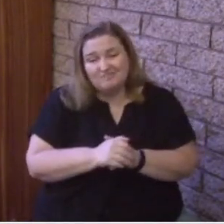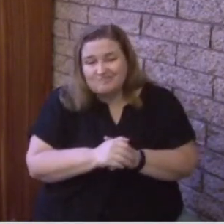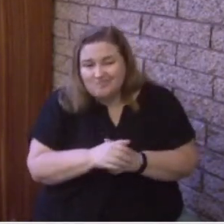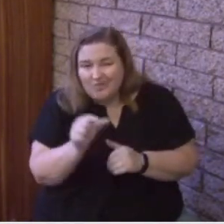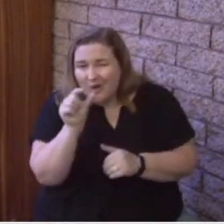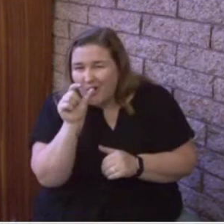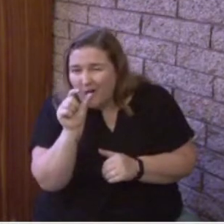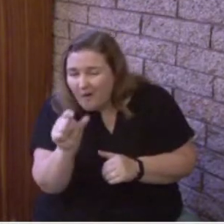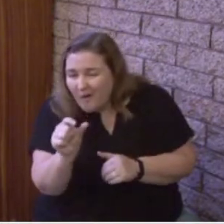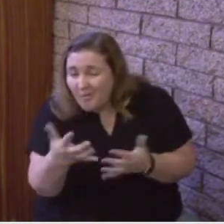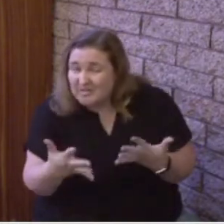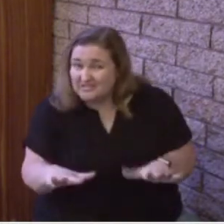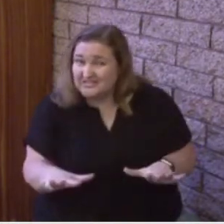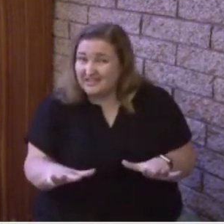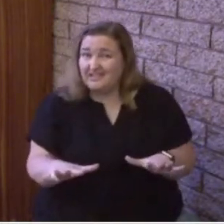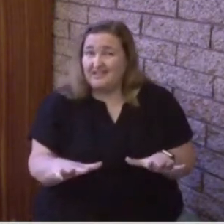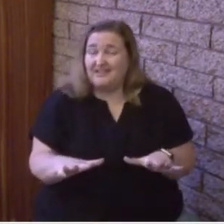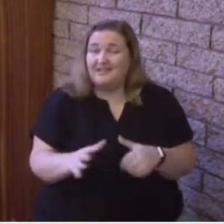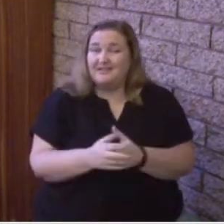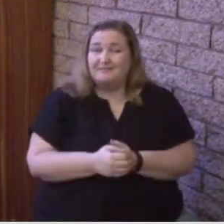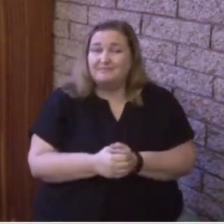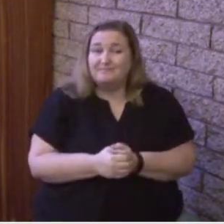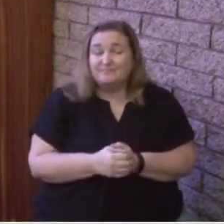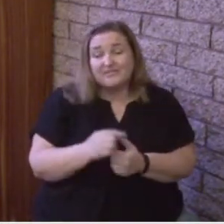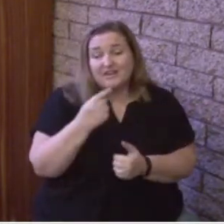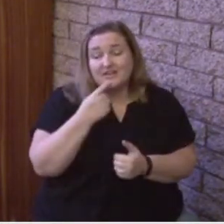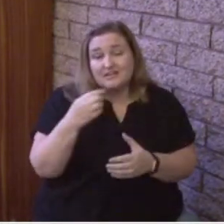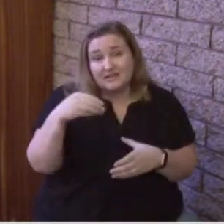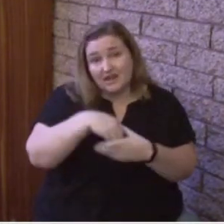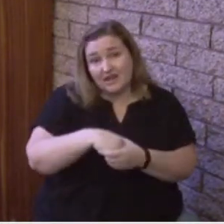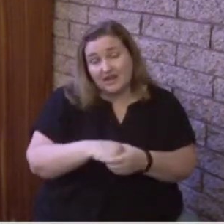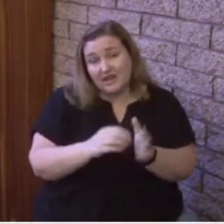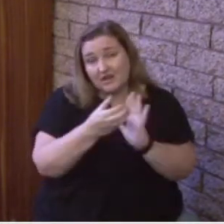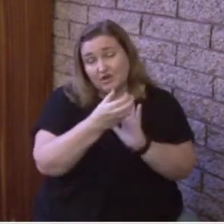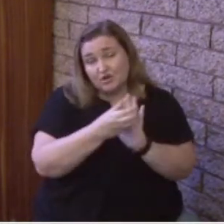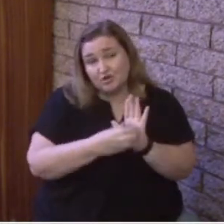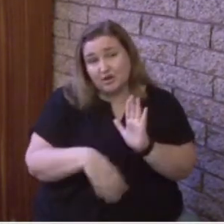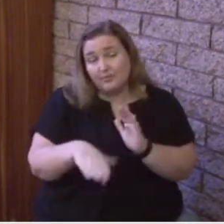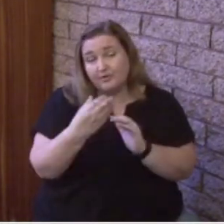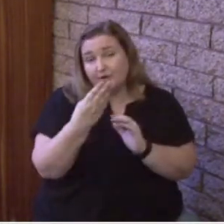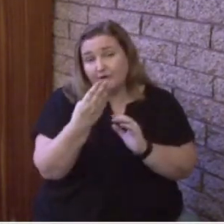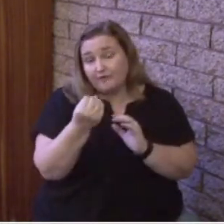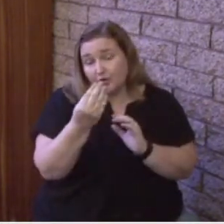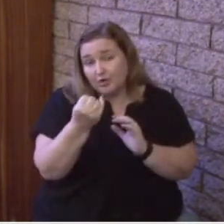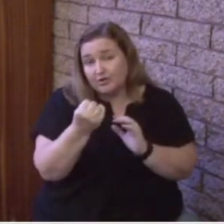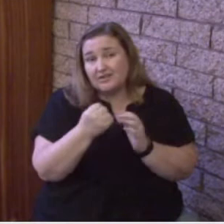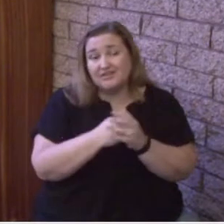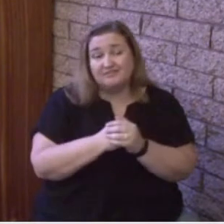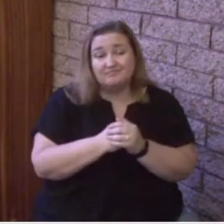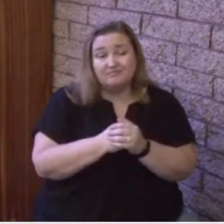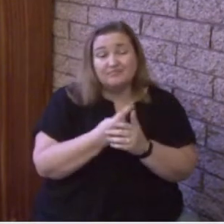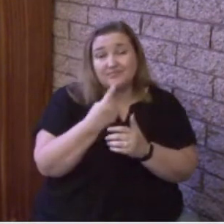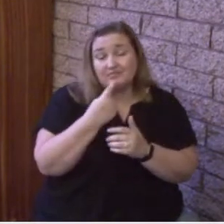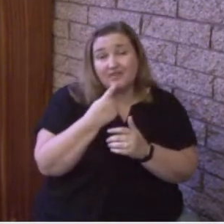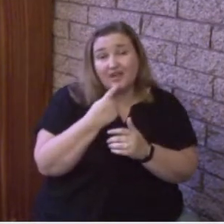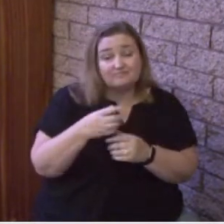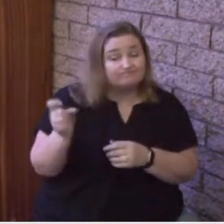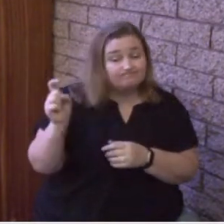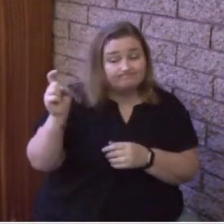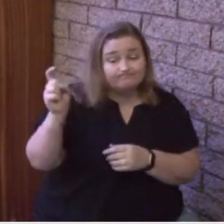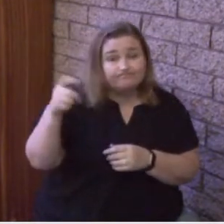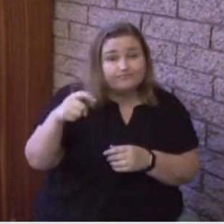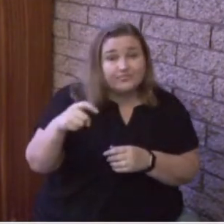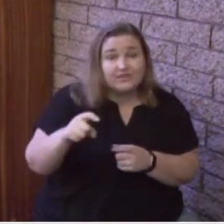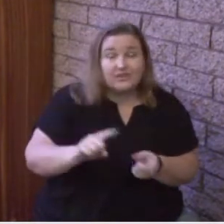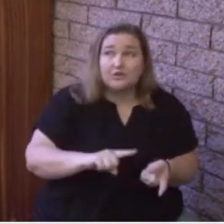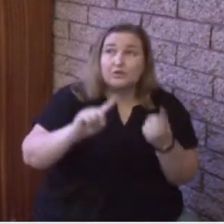And He said in chapter 14, He had already said that He has to return to heaven to prepare for